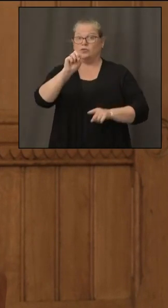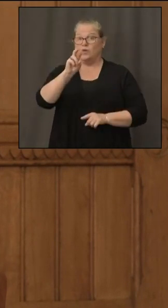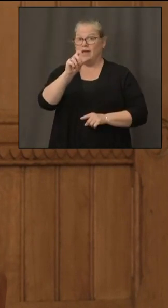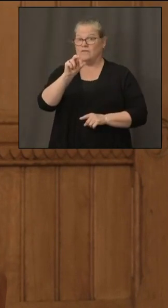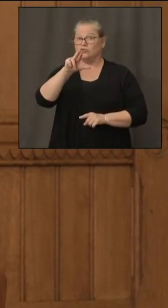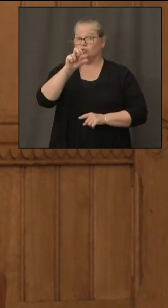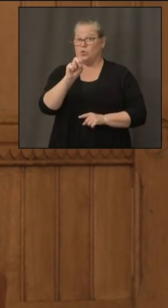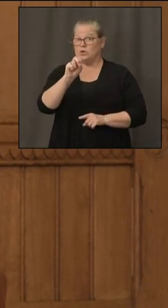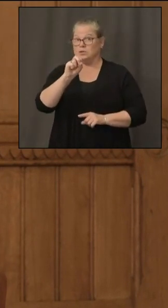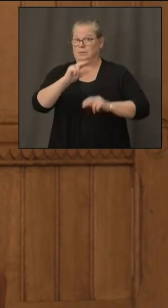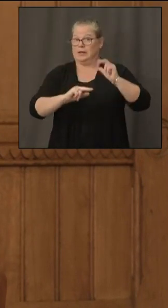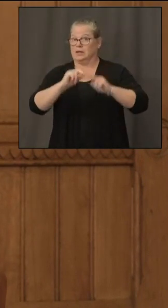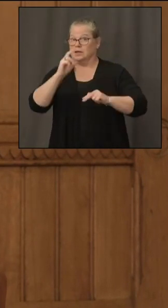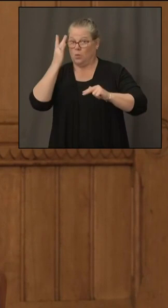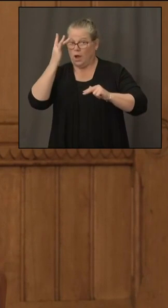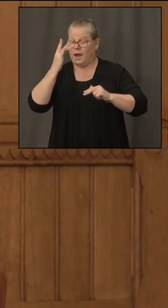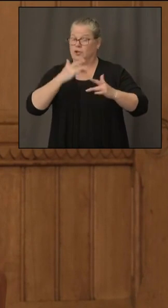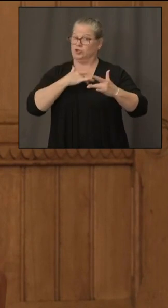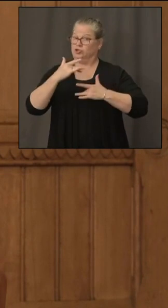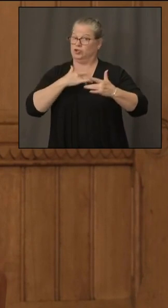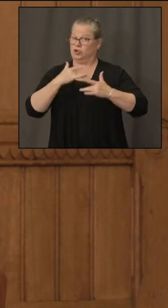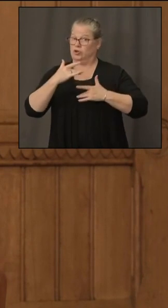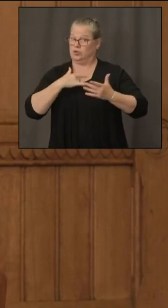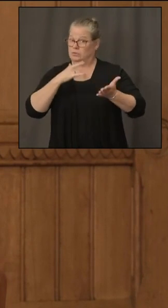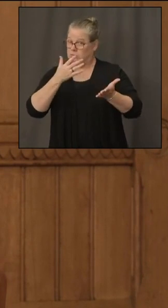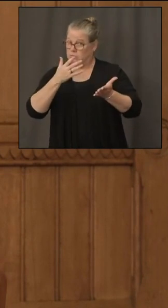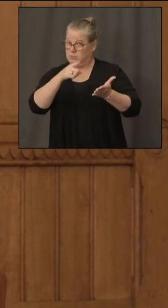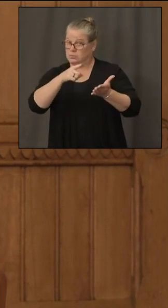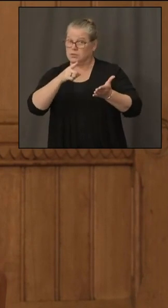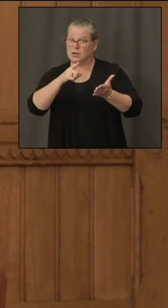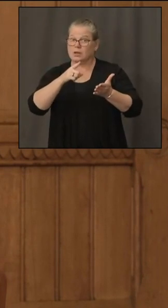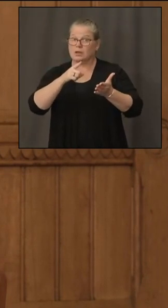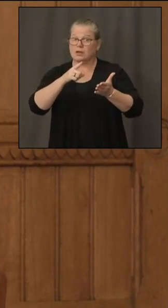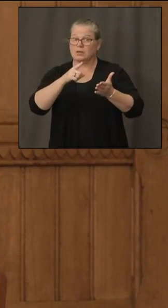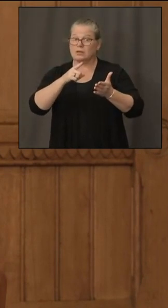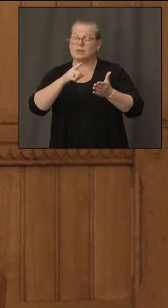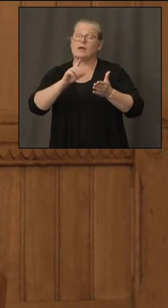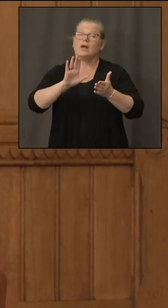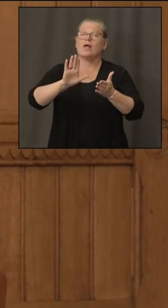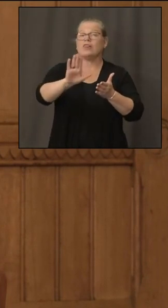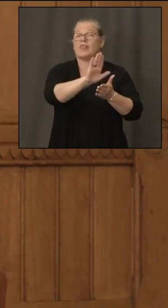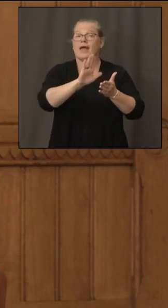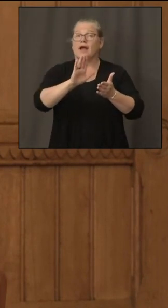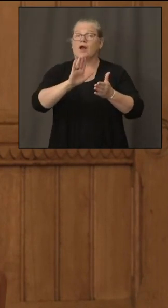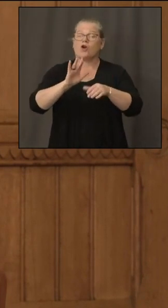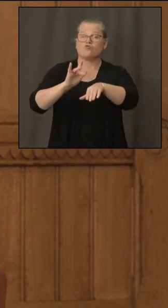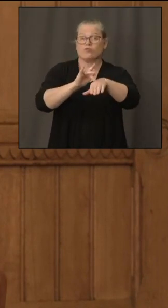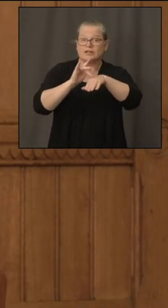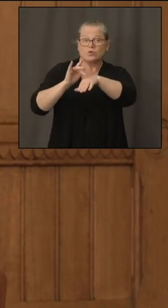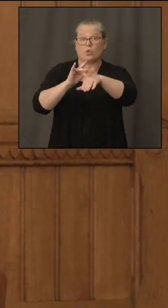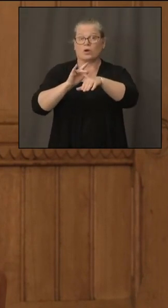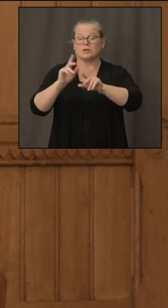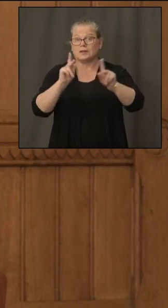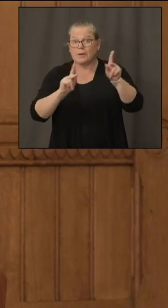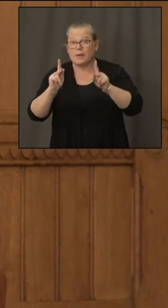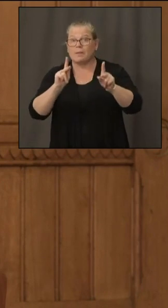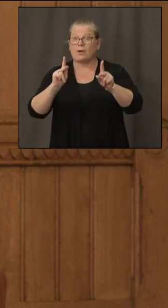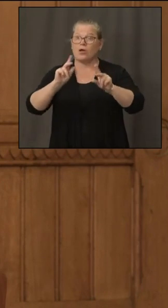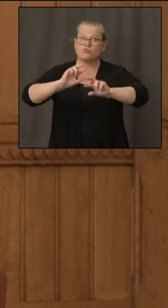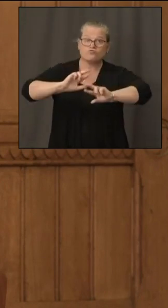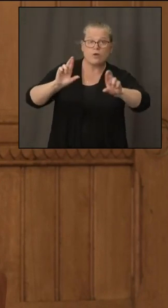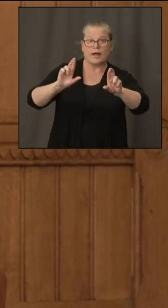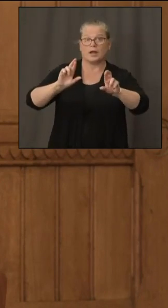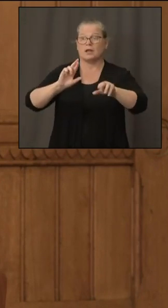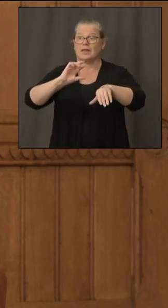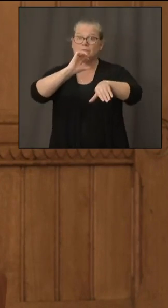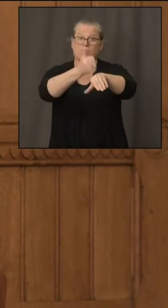there's a concern about whether eversource properly pre-positioned the resources they need um to be able to effectively deal with